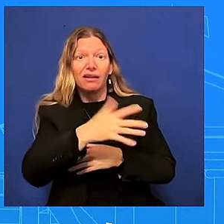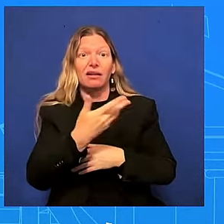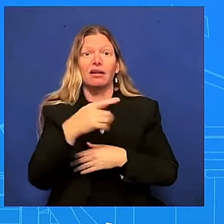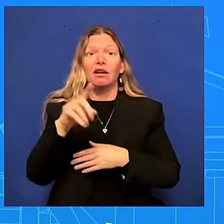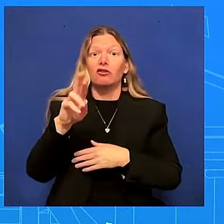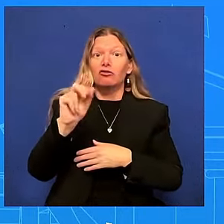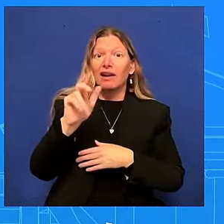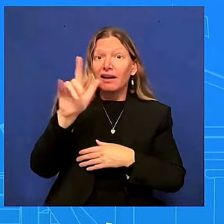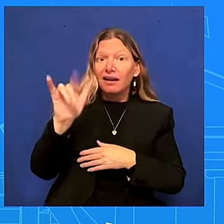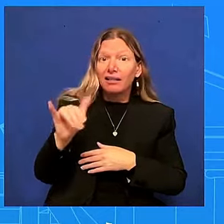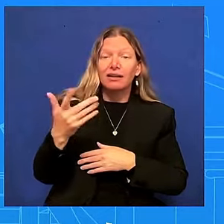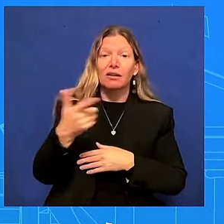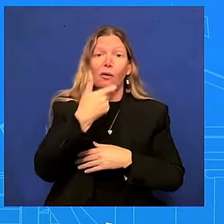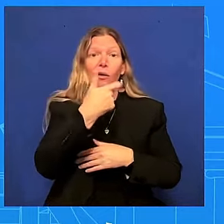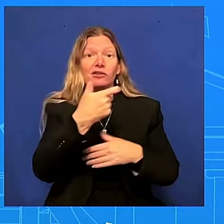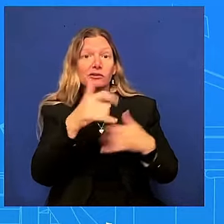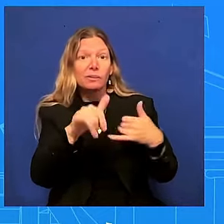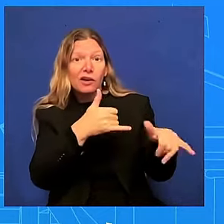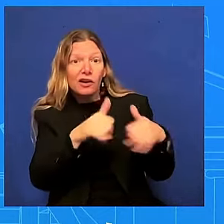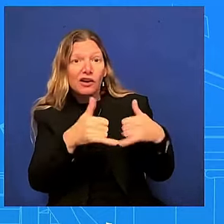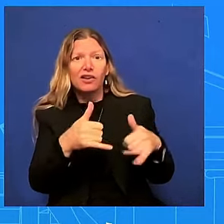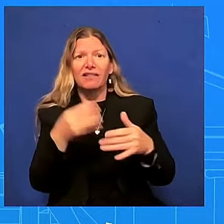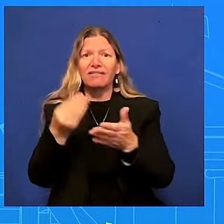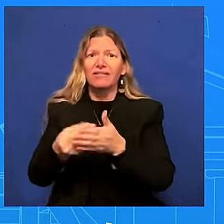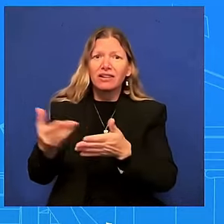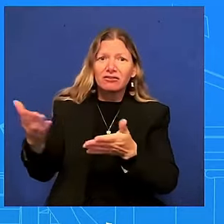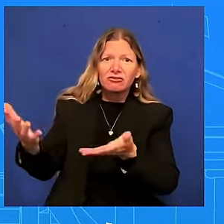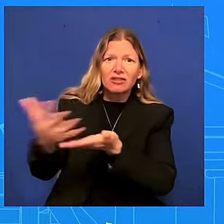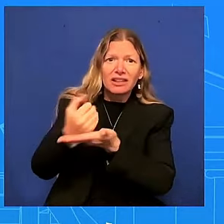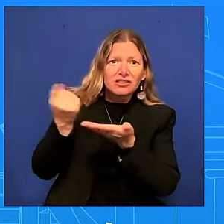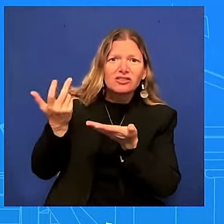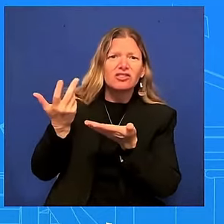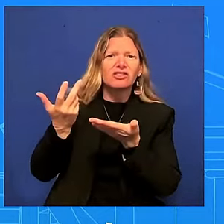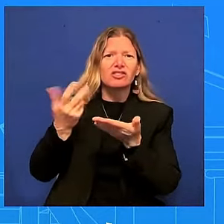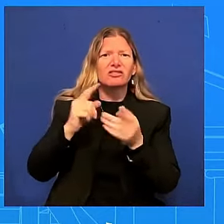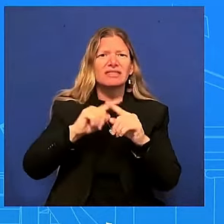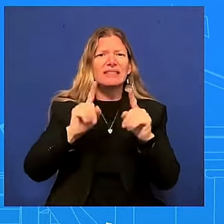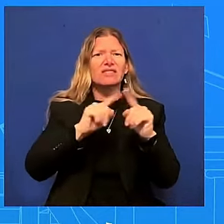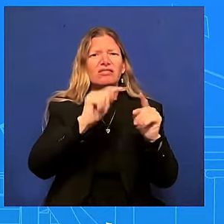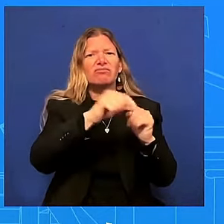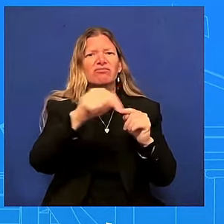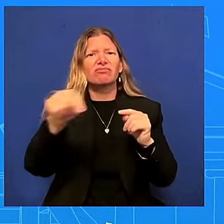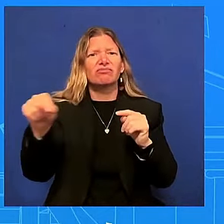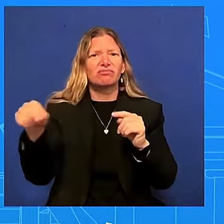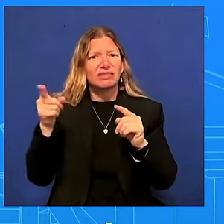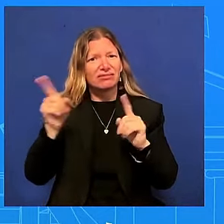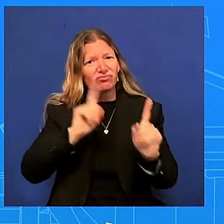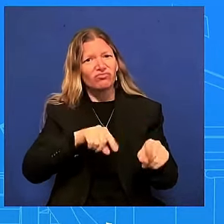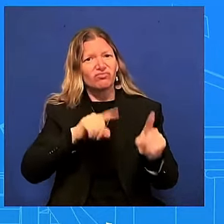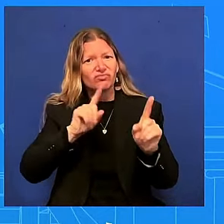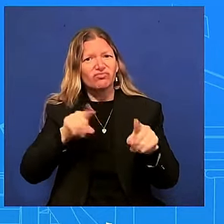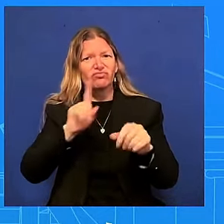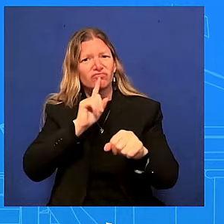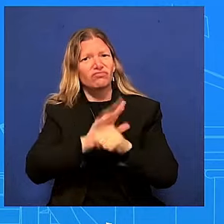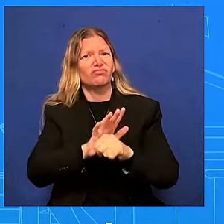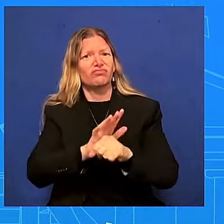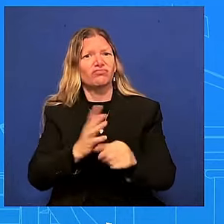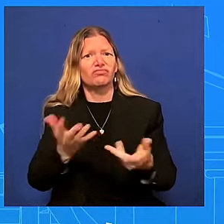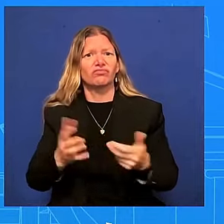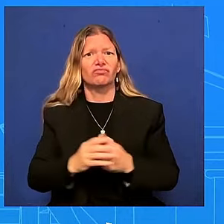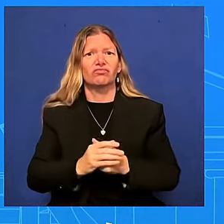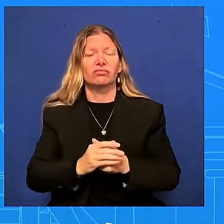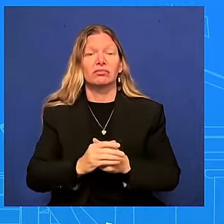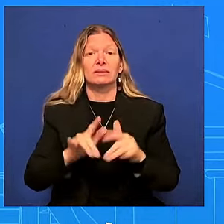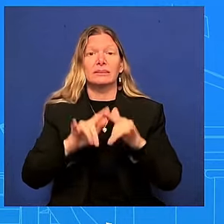and he was hearing from them but at the same time those leaders uh democratic leadership was hearing from